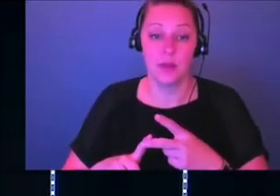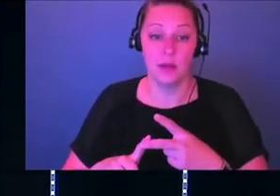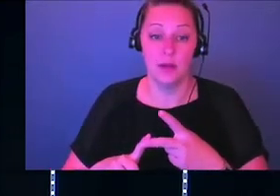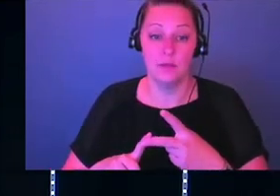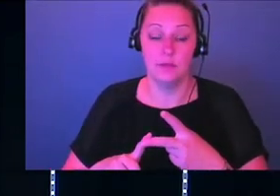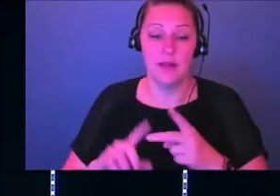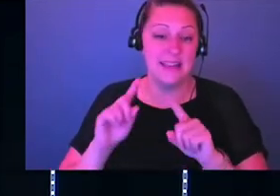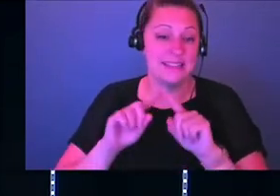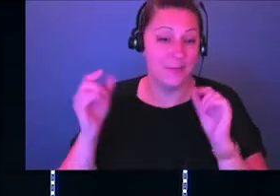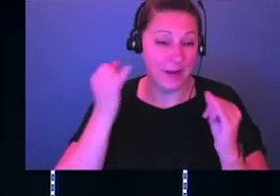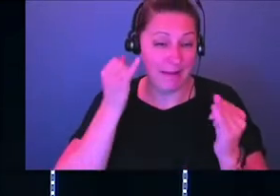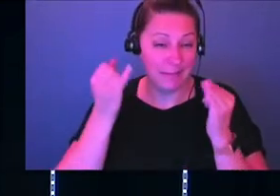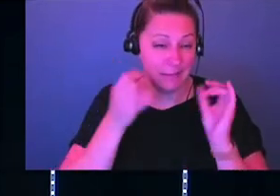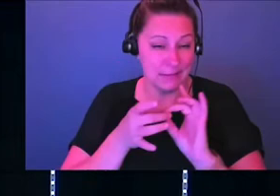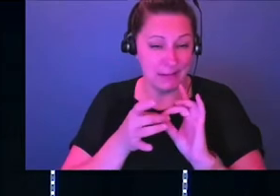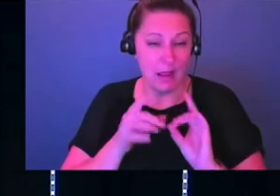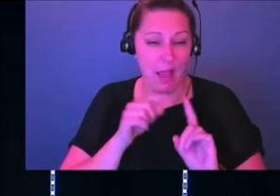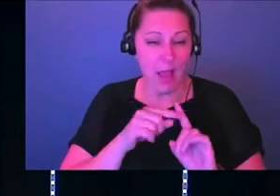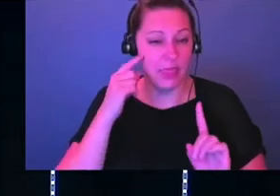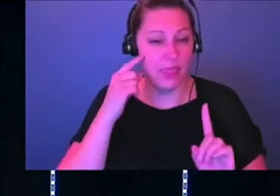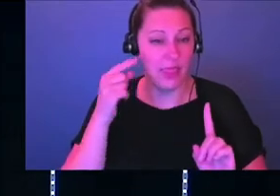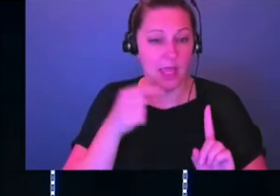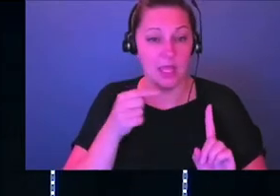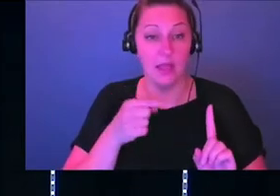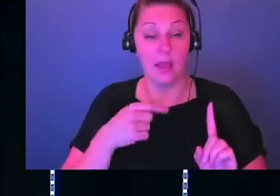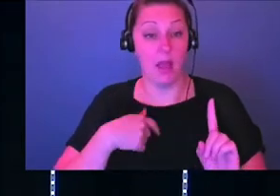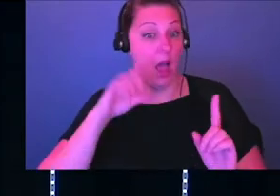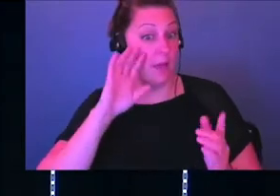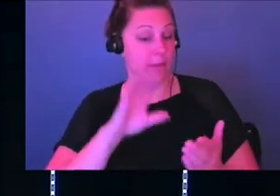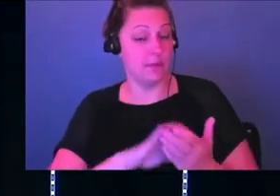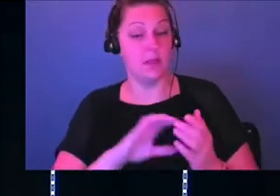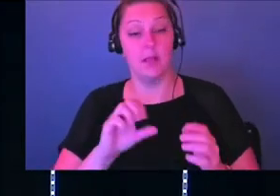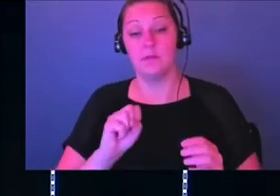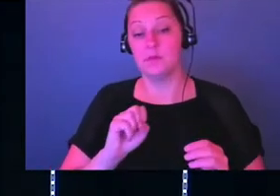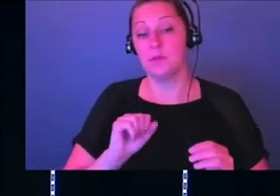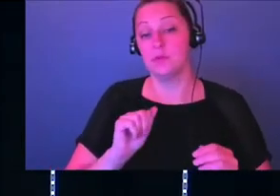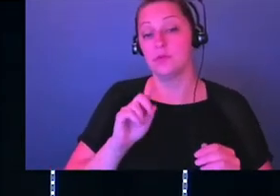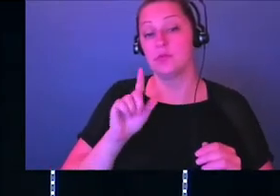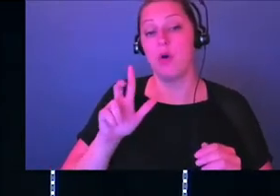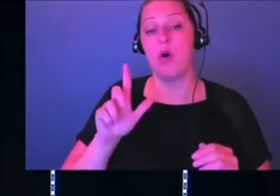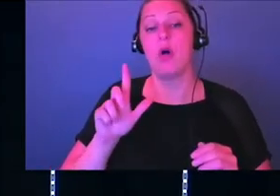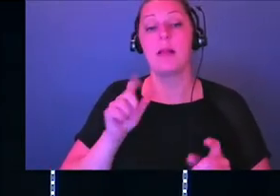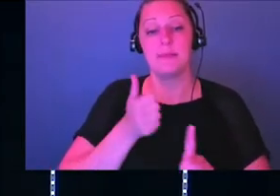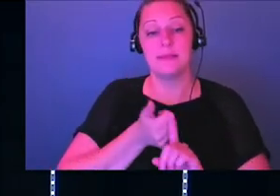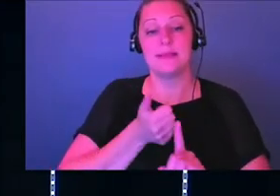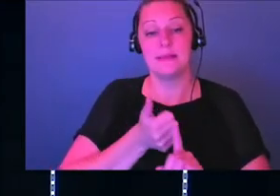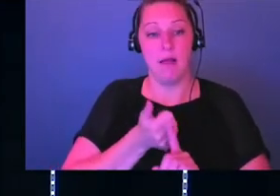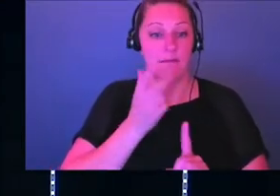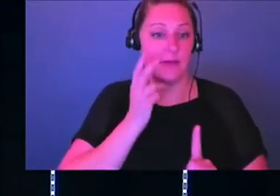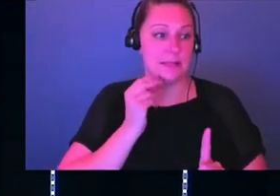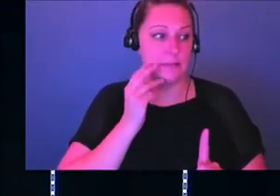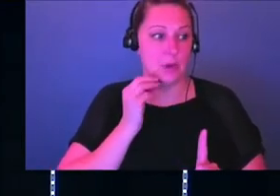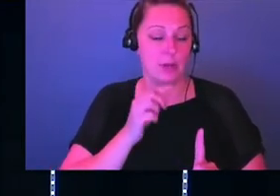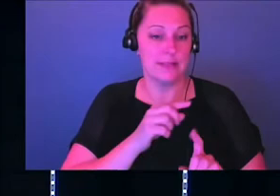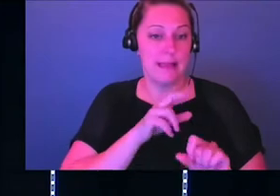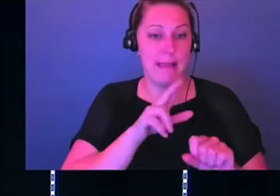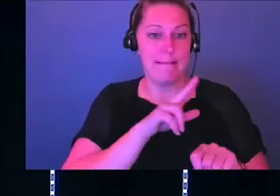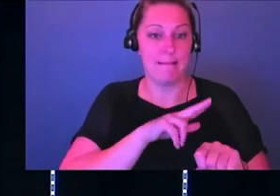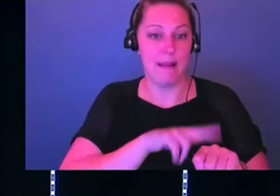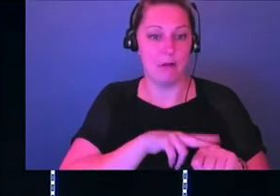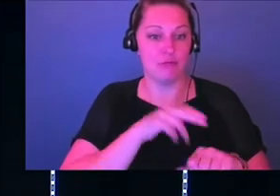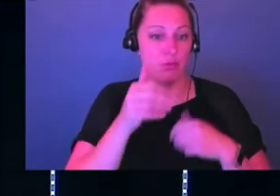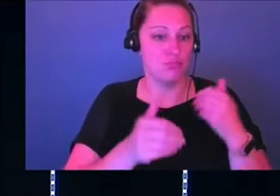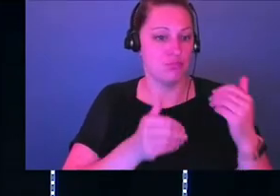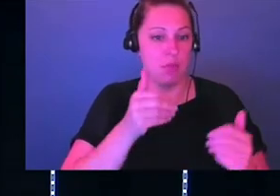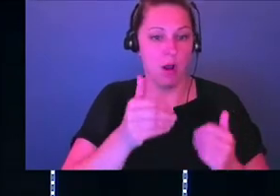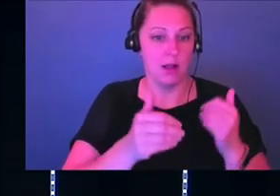a lot of different ideas, but what I believe is happening is I believe that Saul is experiencing kind of the natural process of